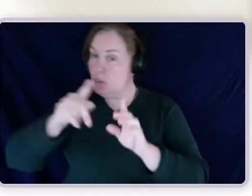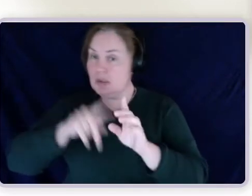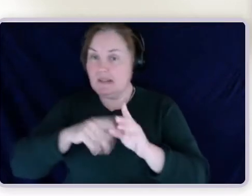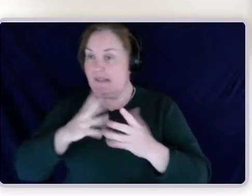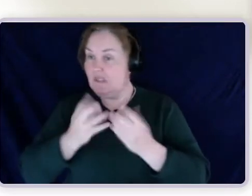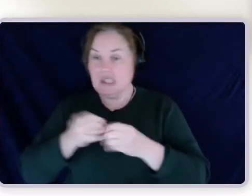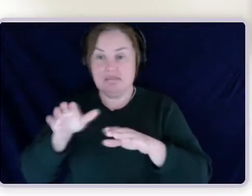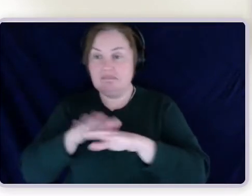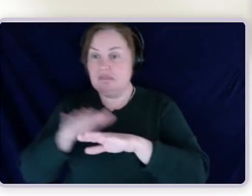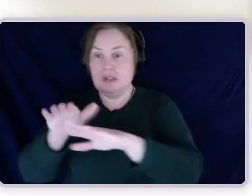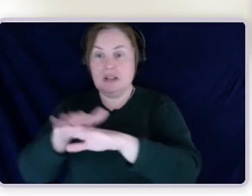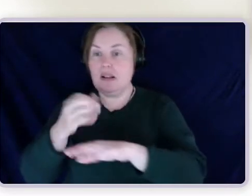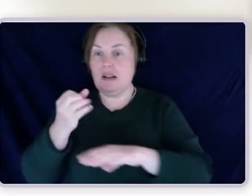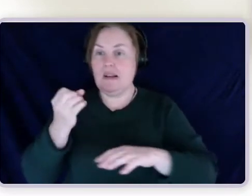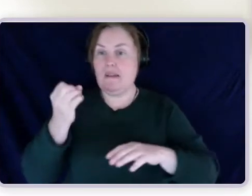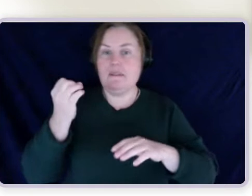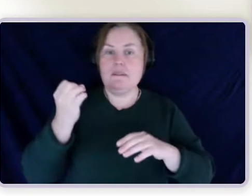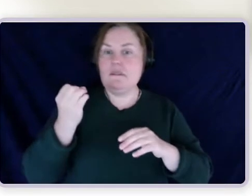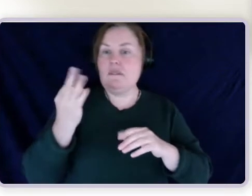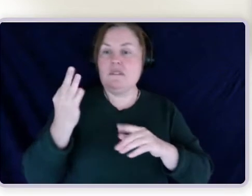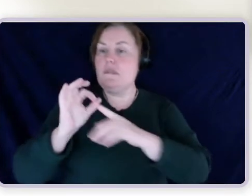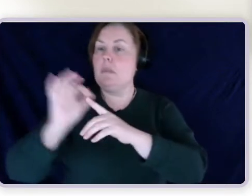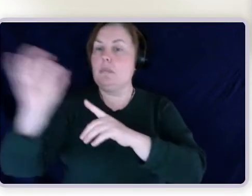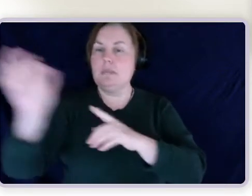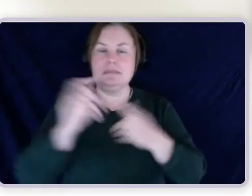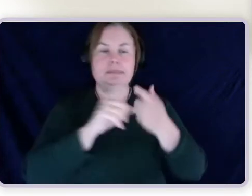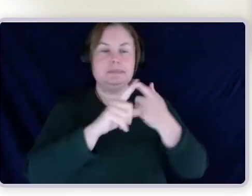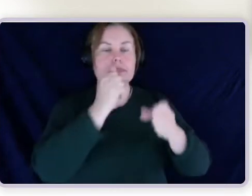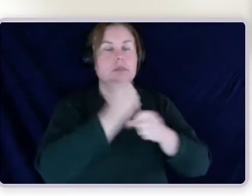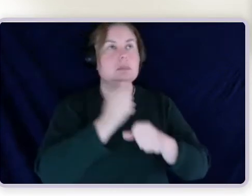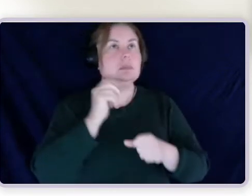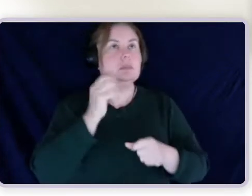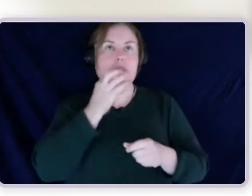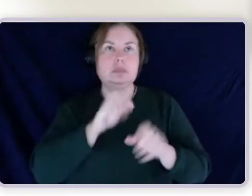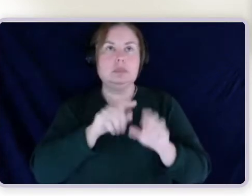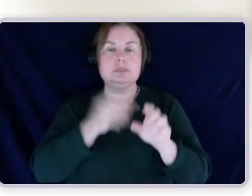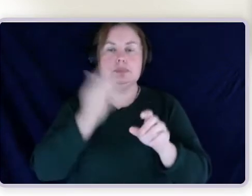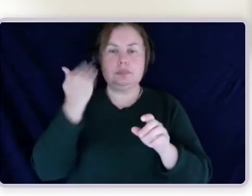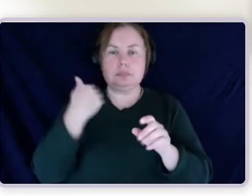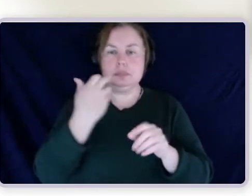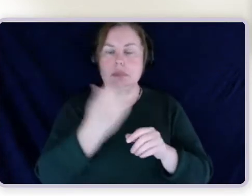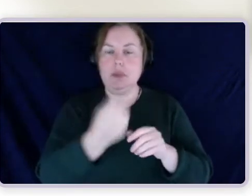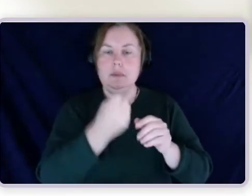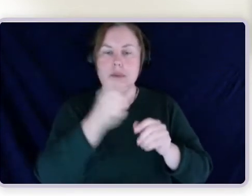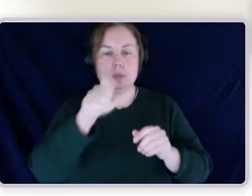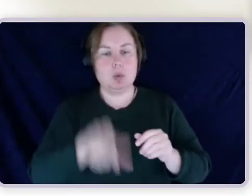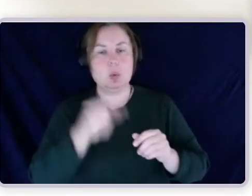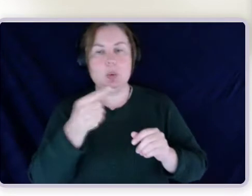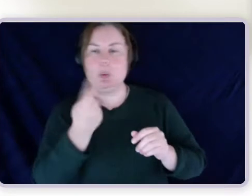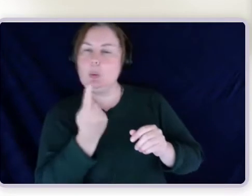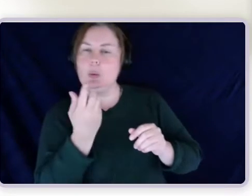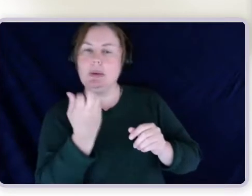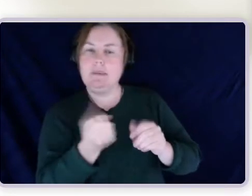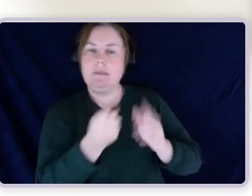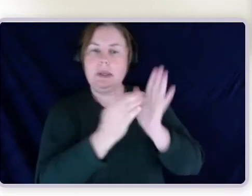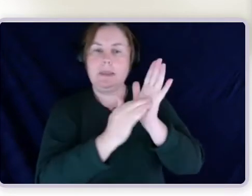that we've seen is a person who had MS, multiple sclerosis. Of course, that is a degenerative condition and